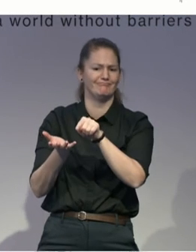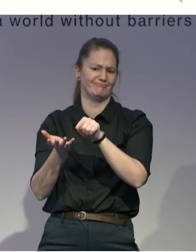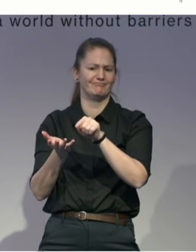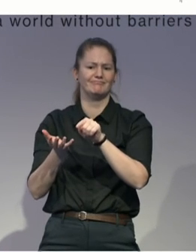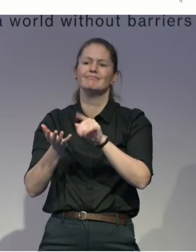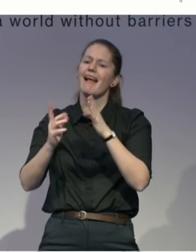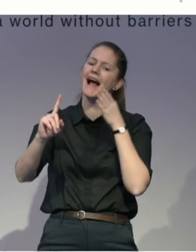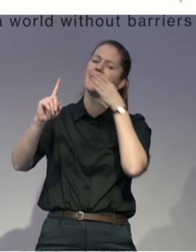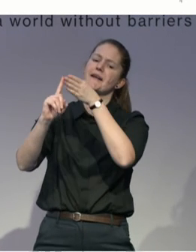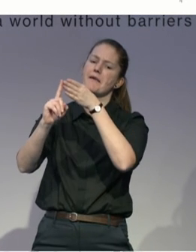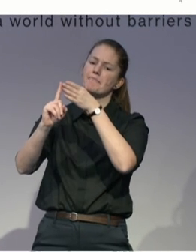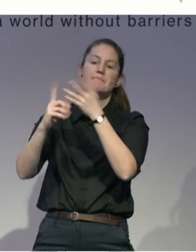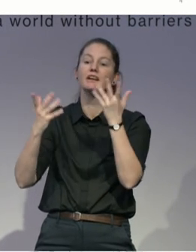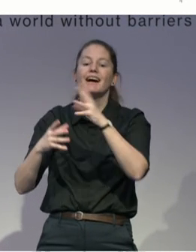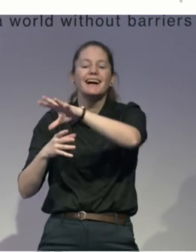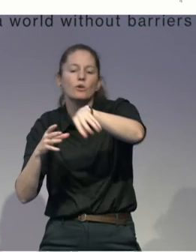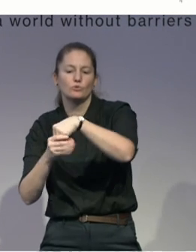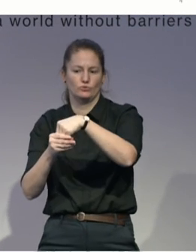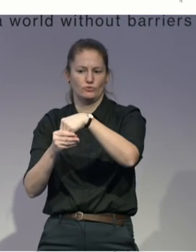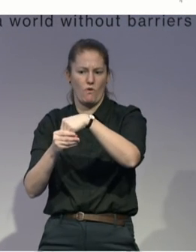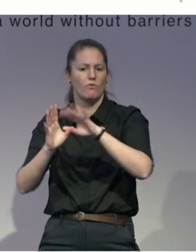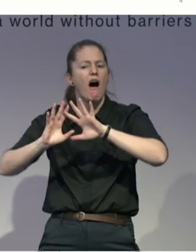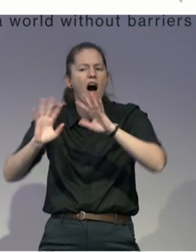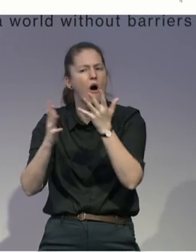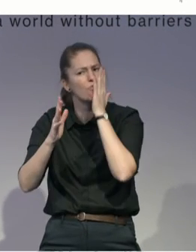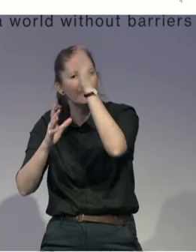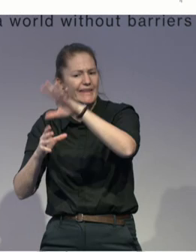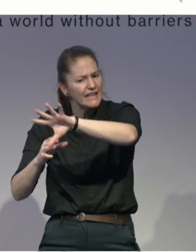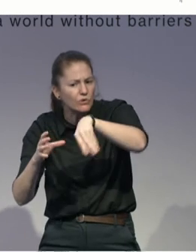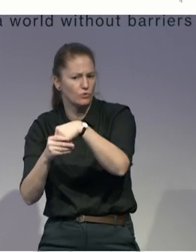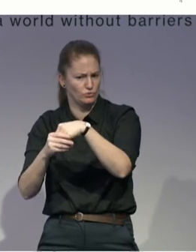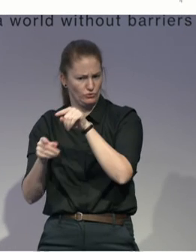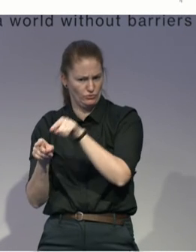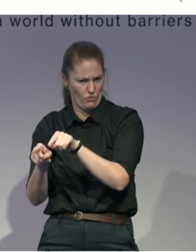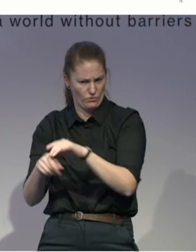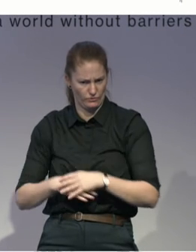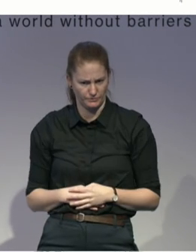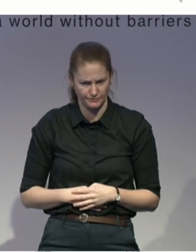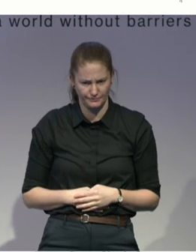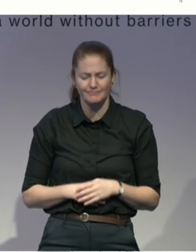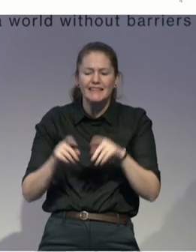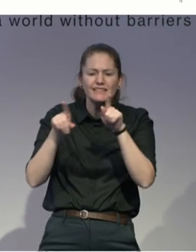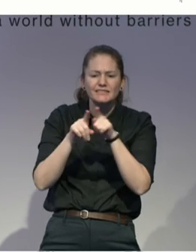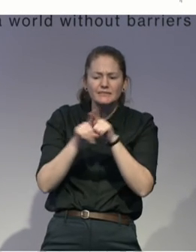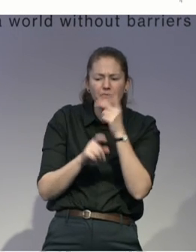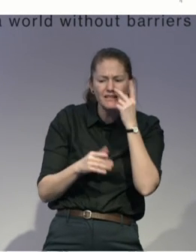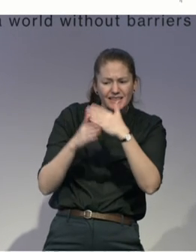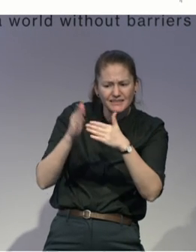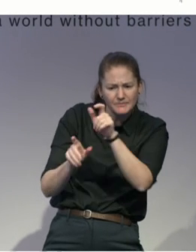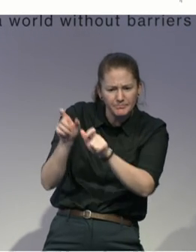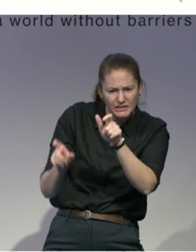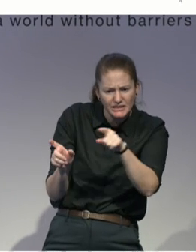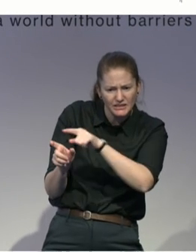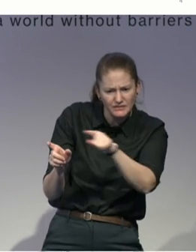inclusion. And last but not least, we also aim to meet the emerging needs of persons with disabilities. To achieve this, we